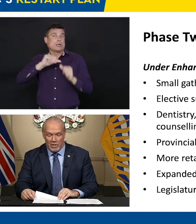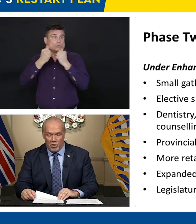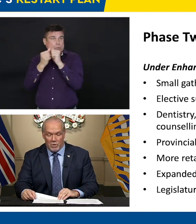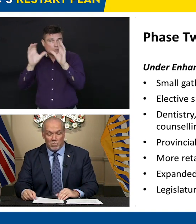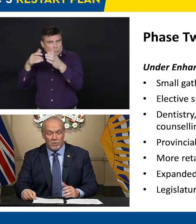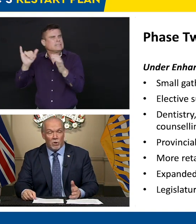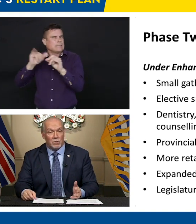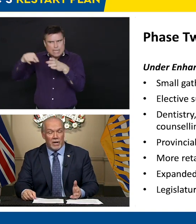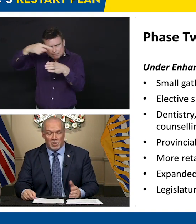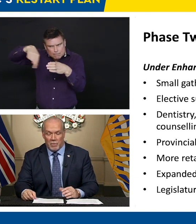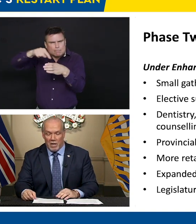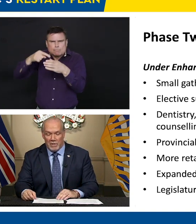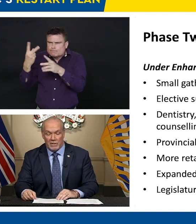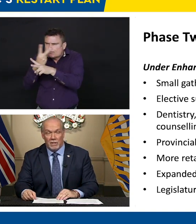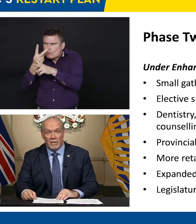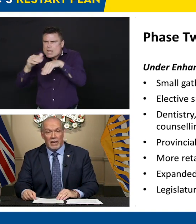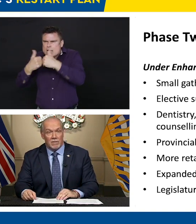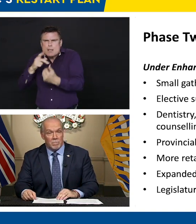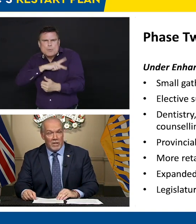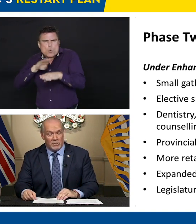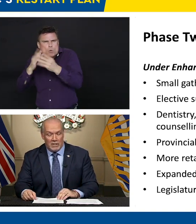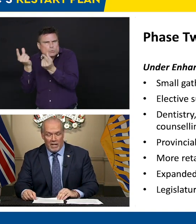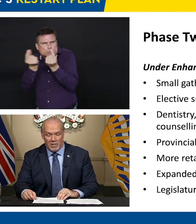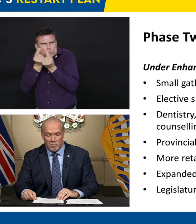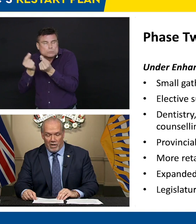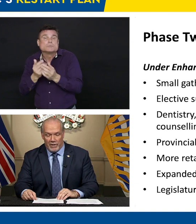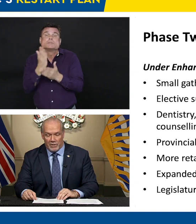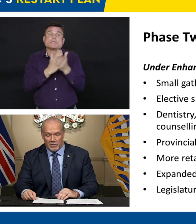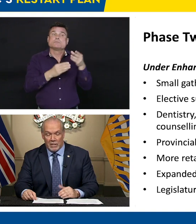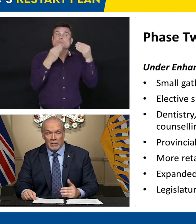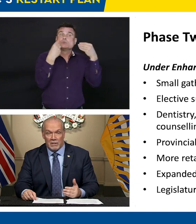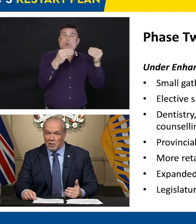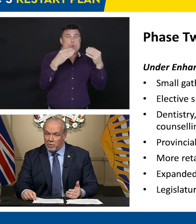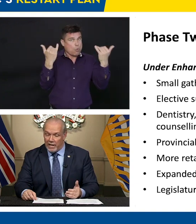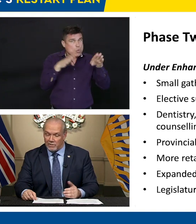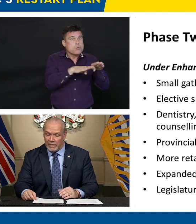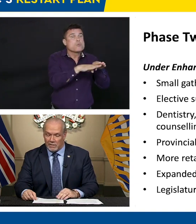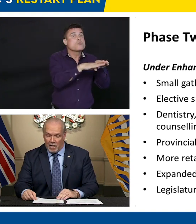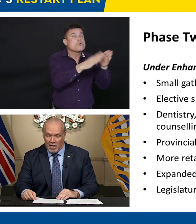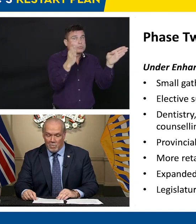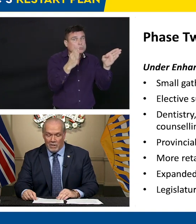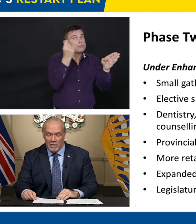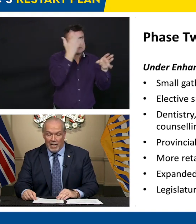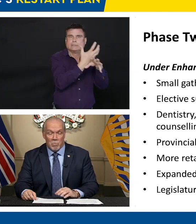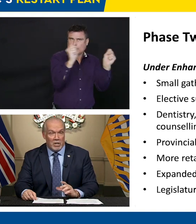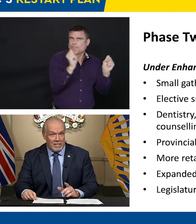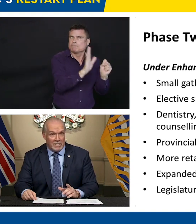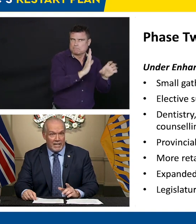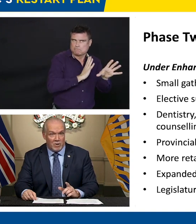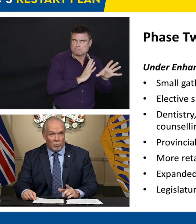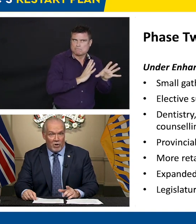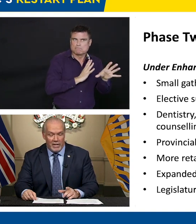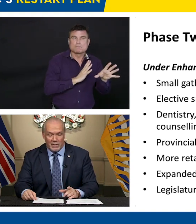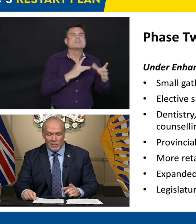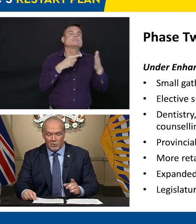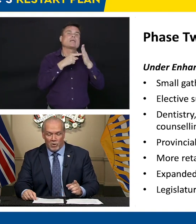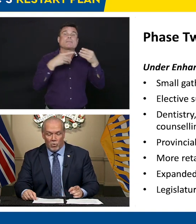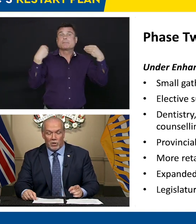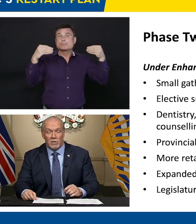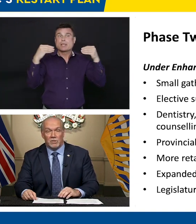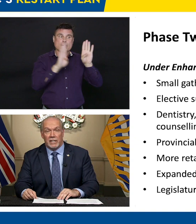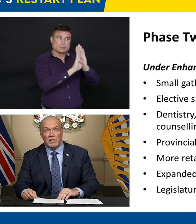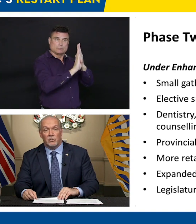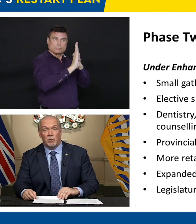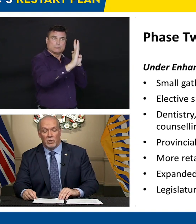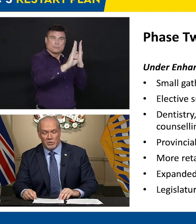ways to reopen with no-touch payment and plexiglass barriers. These plans take time, and we need to get them right so